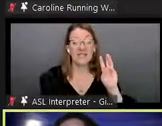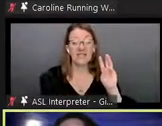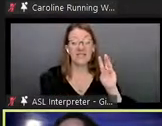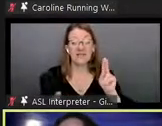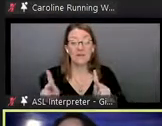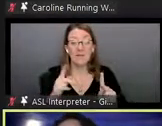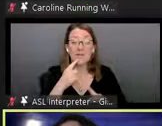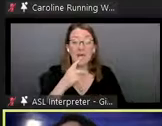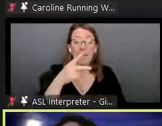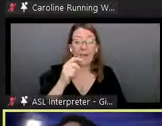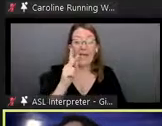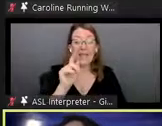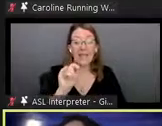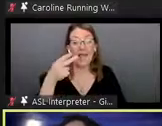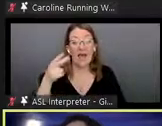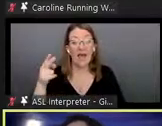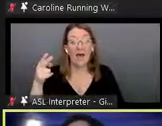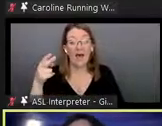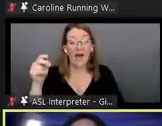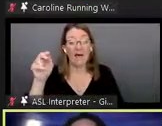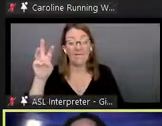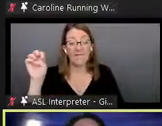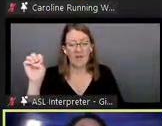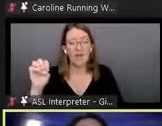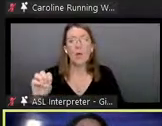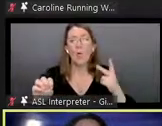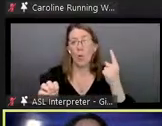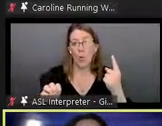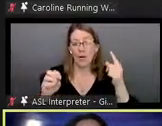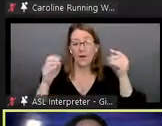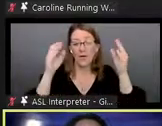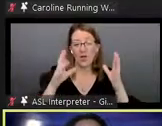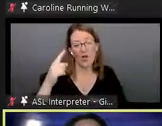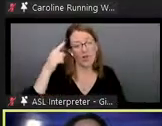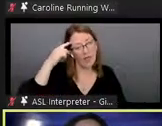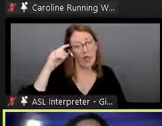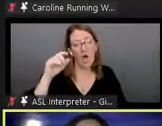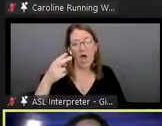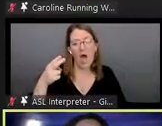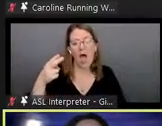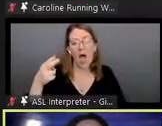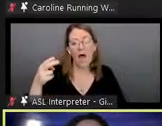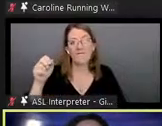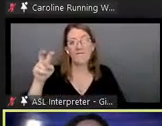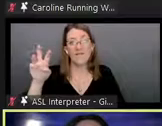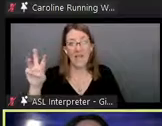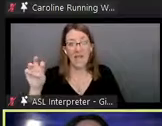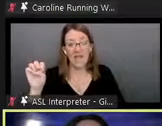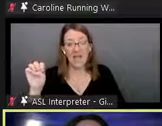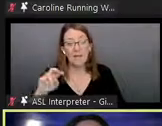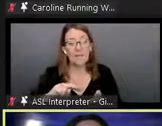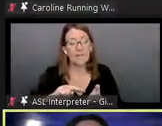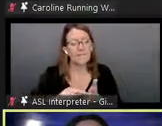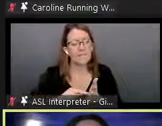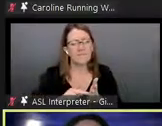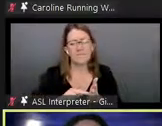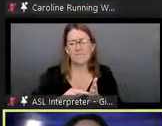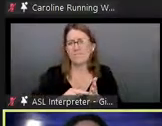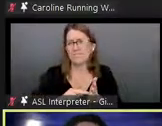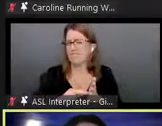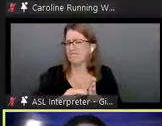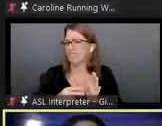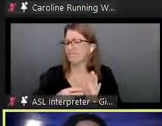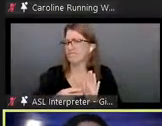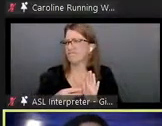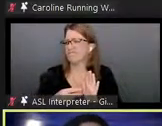one professor said that he thought that the word haave indicated um that the